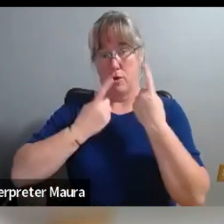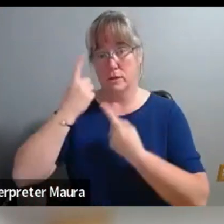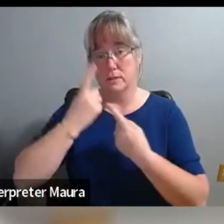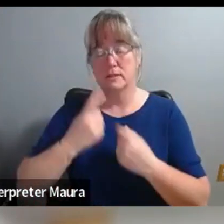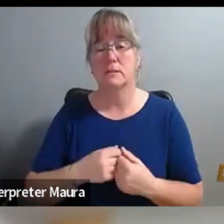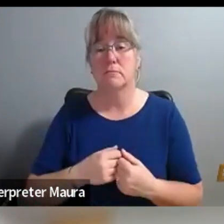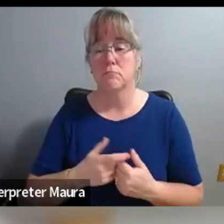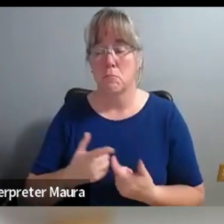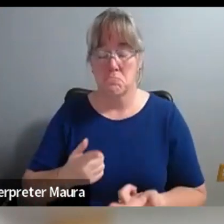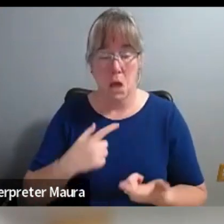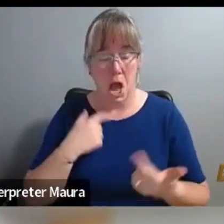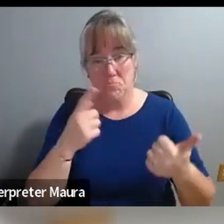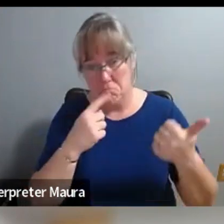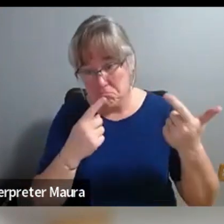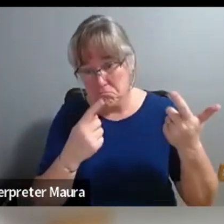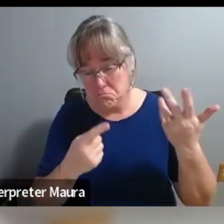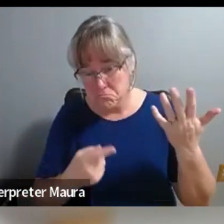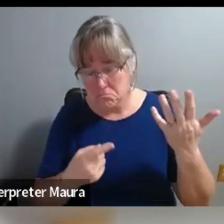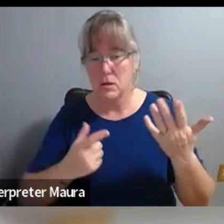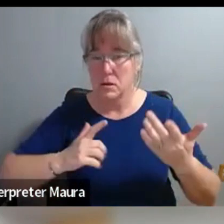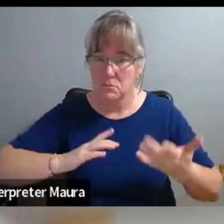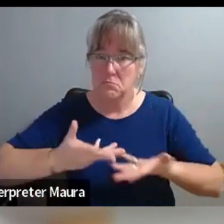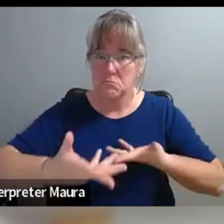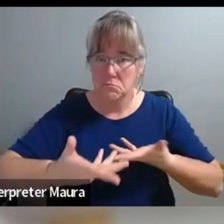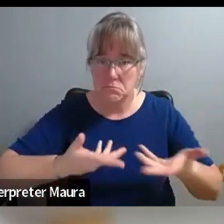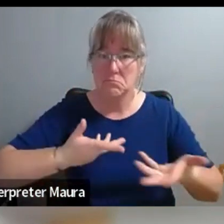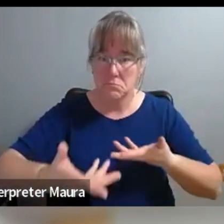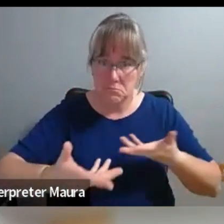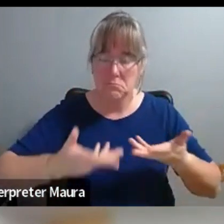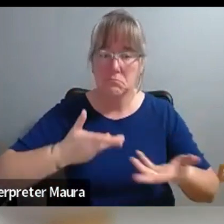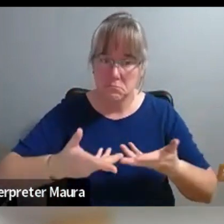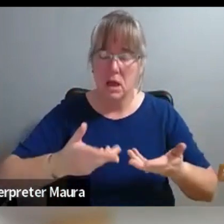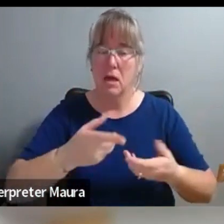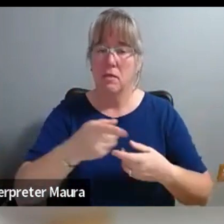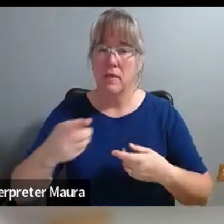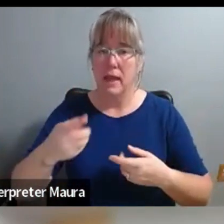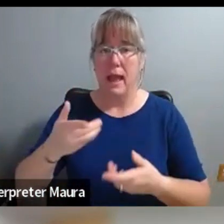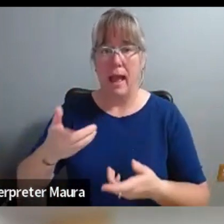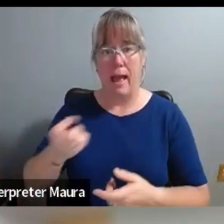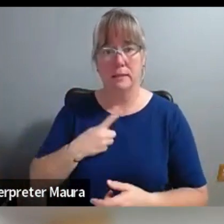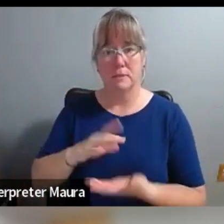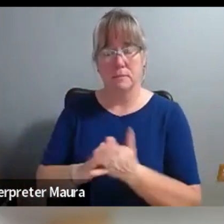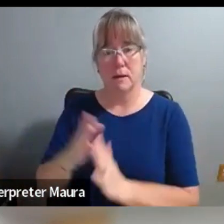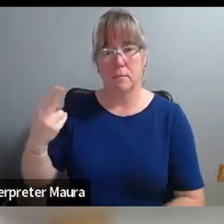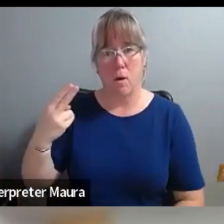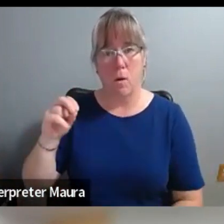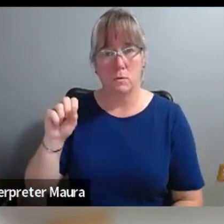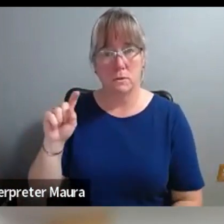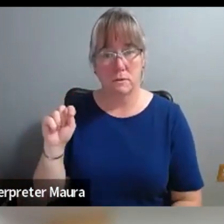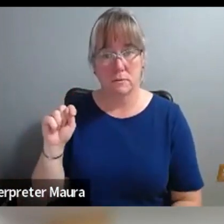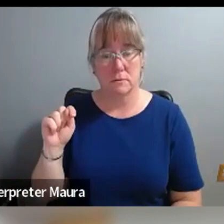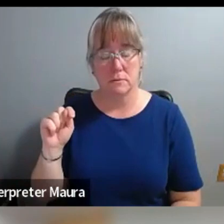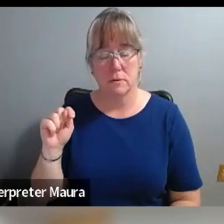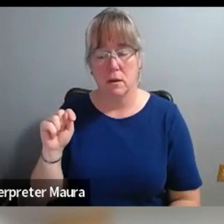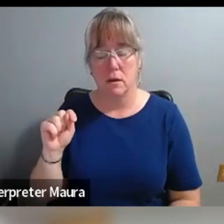conversation continued, I was then asked to host. And as I said, I did not take that